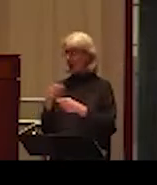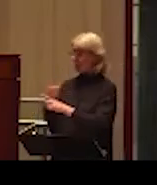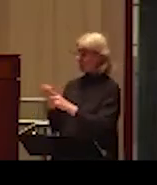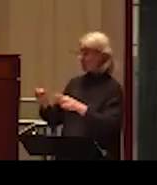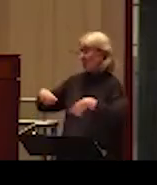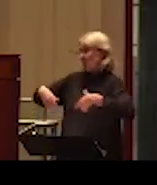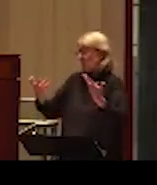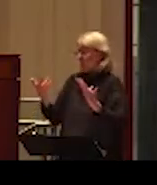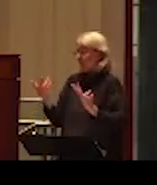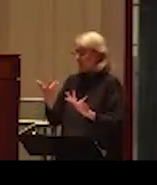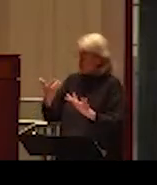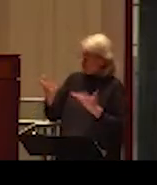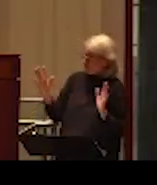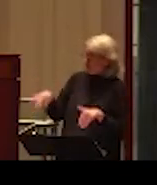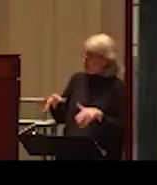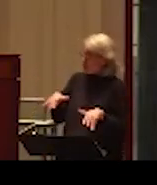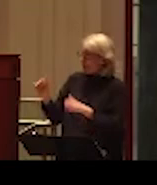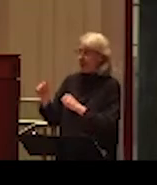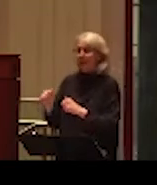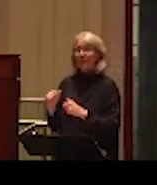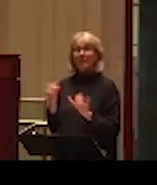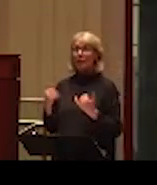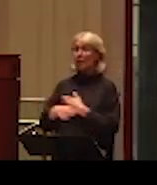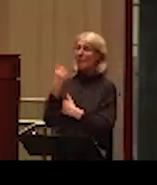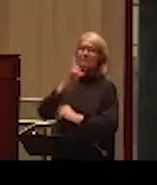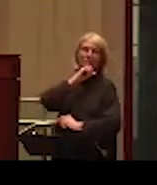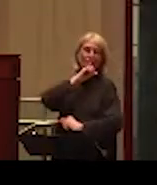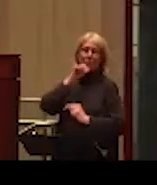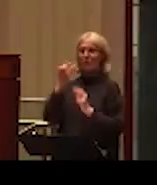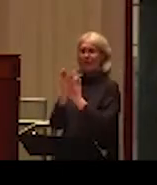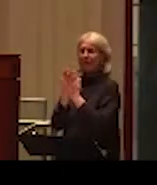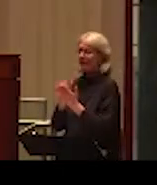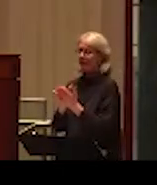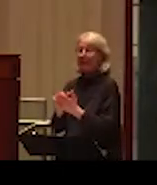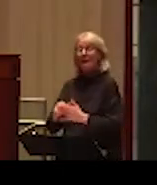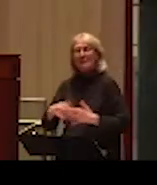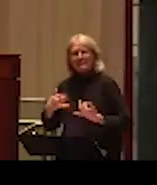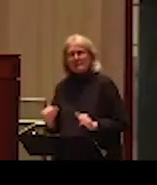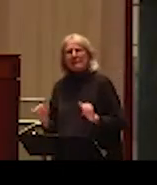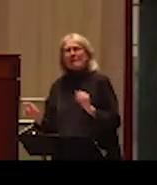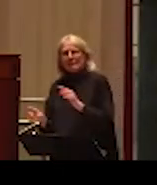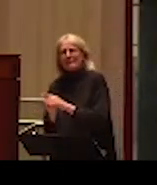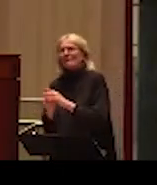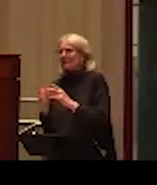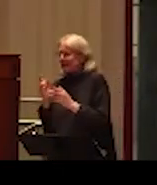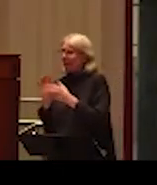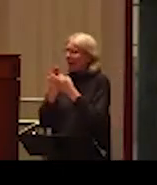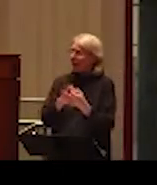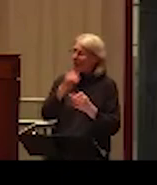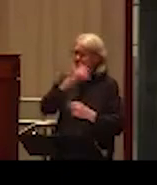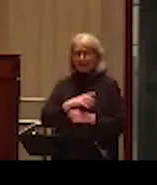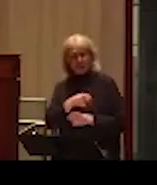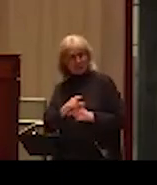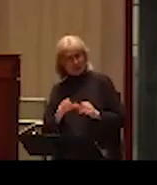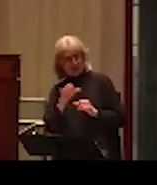these questions now and blame the victims, but what I hear is that these questions still appear in relation to male victims. Oh, if they stay, maybe